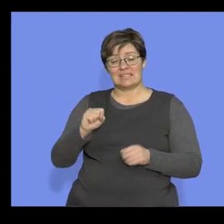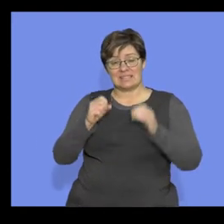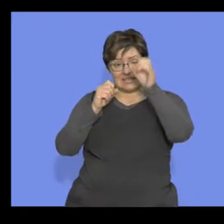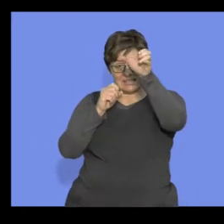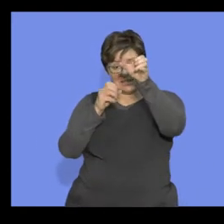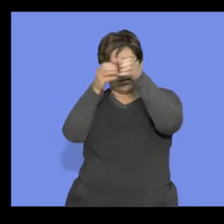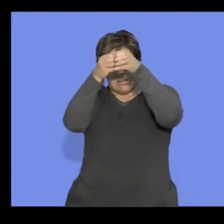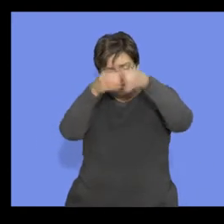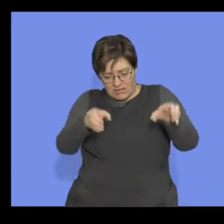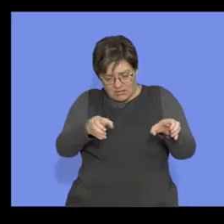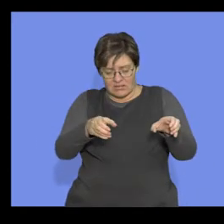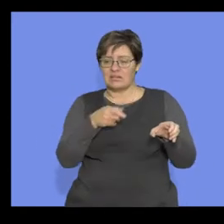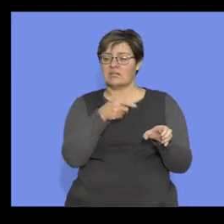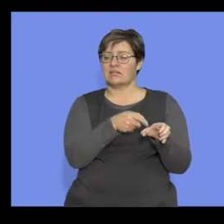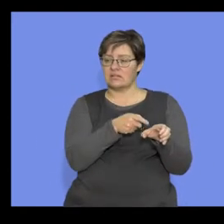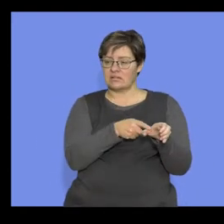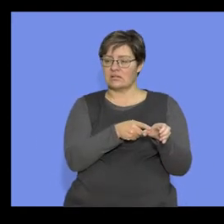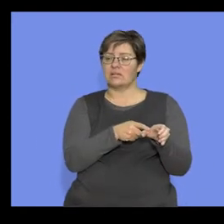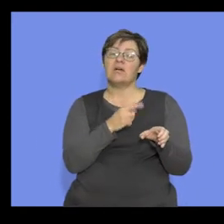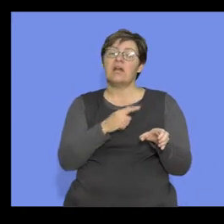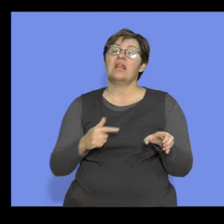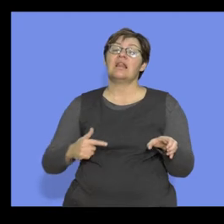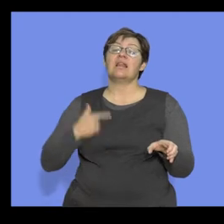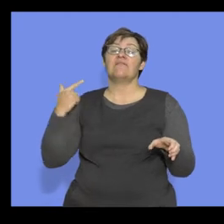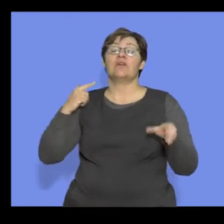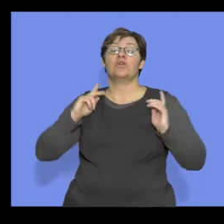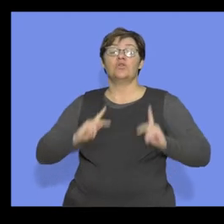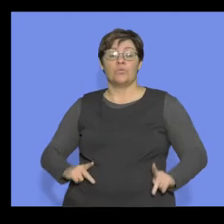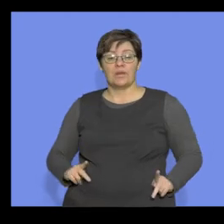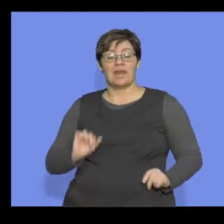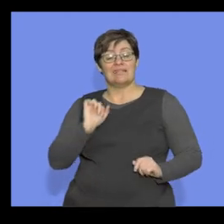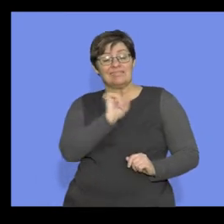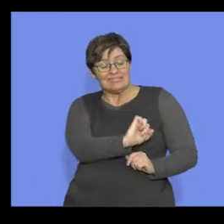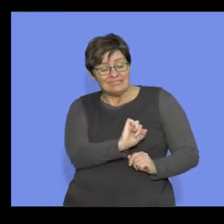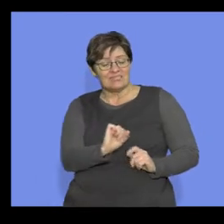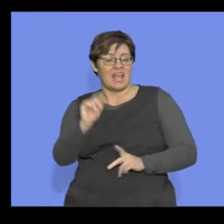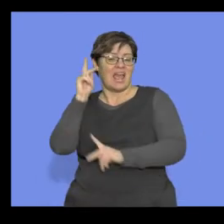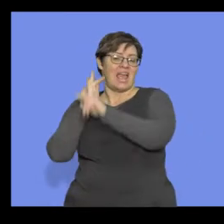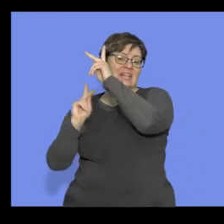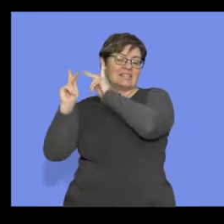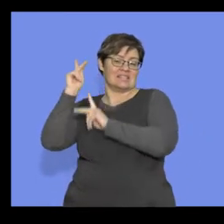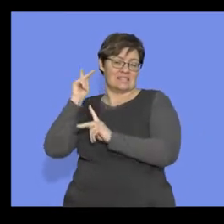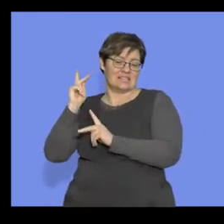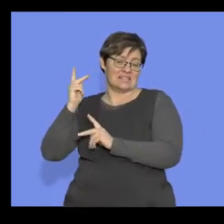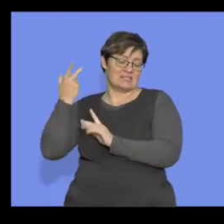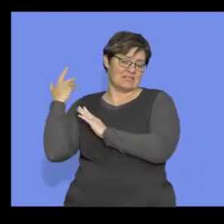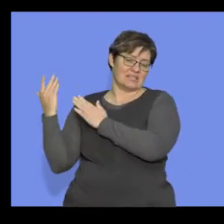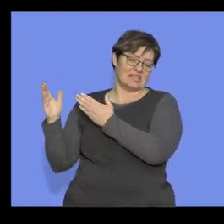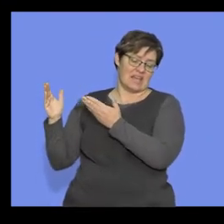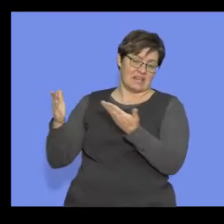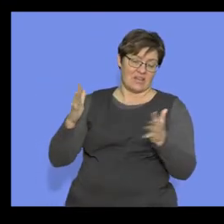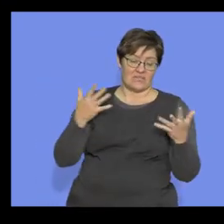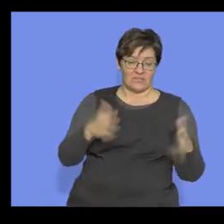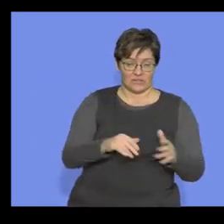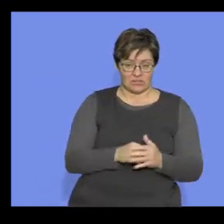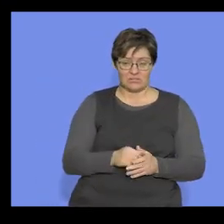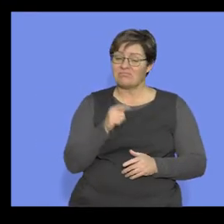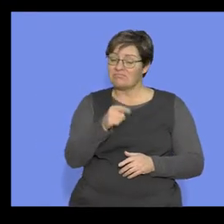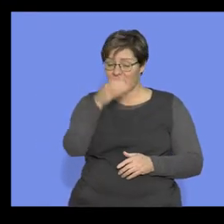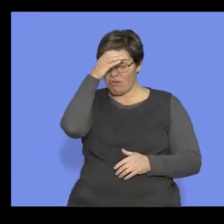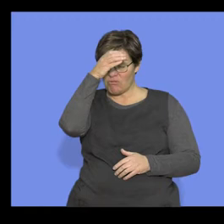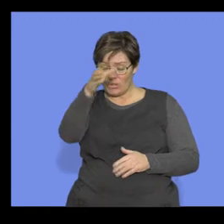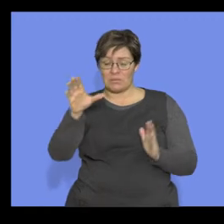This is a homnin. They are all living humans and their extinct ancestors. That is a really